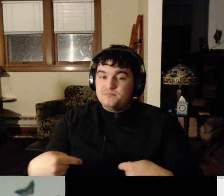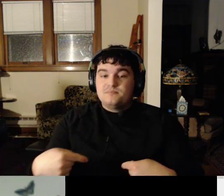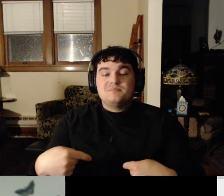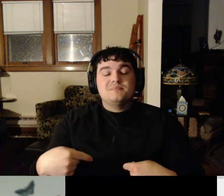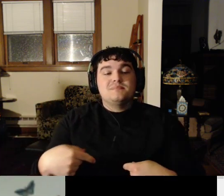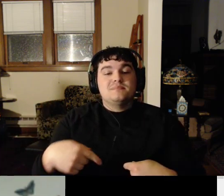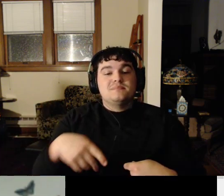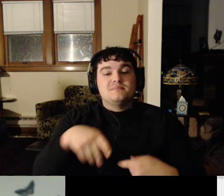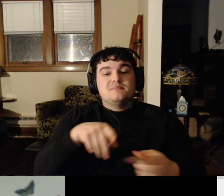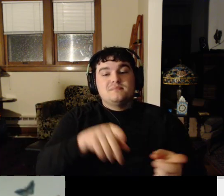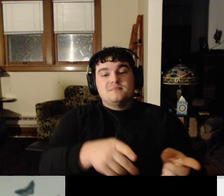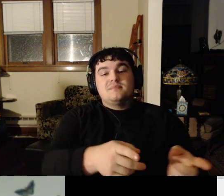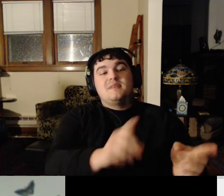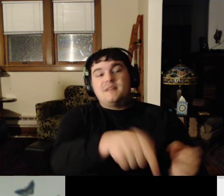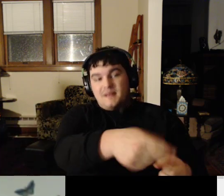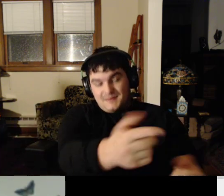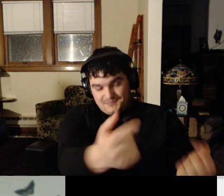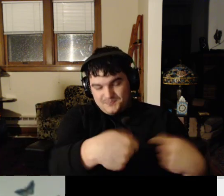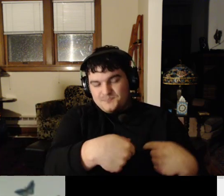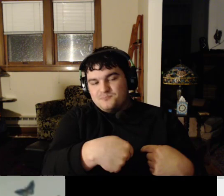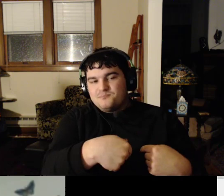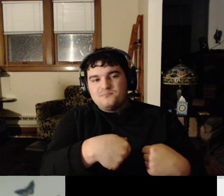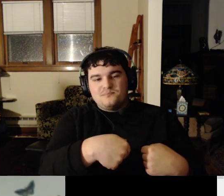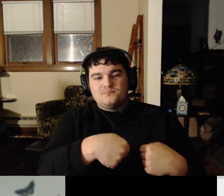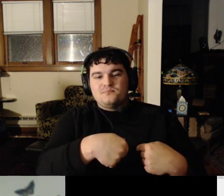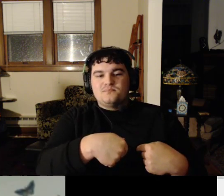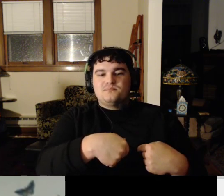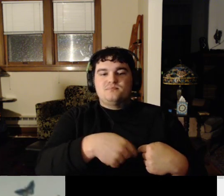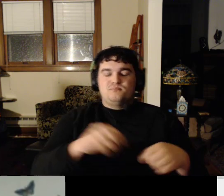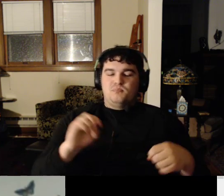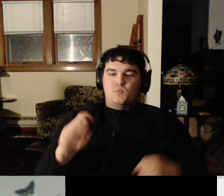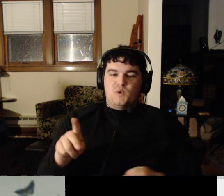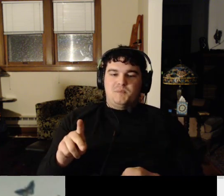And... Yes. Okay.